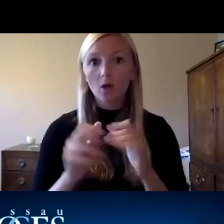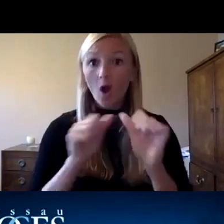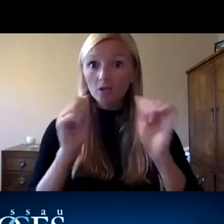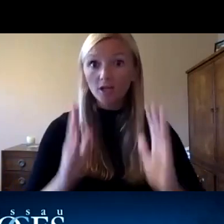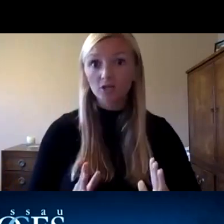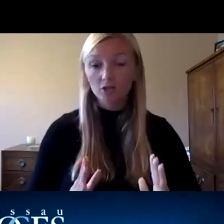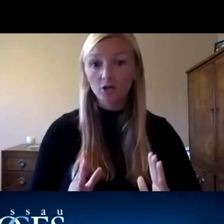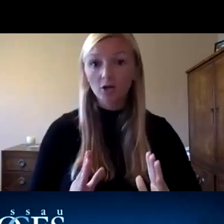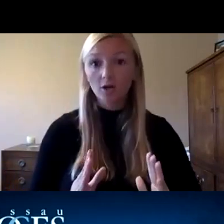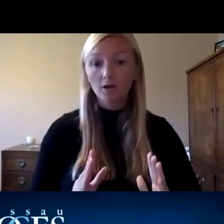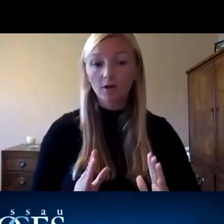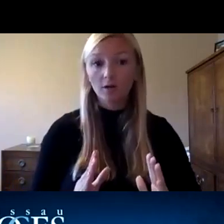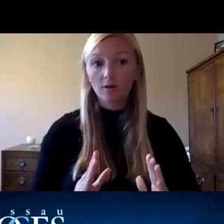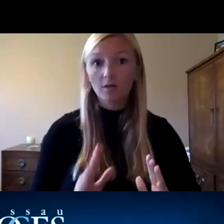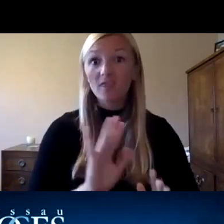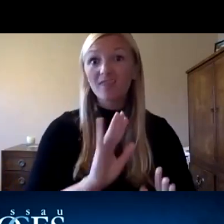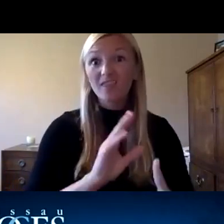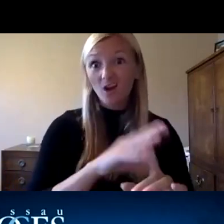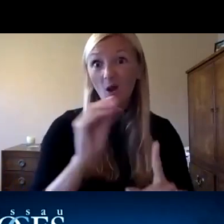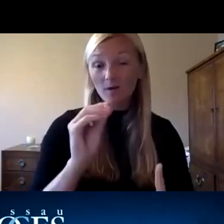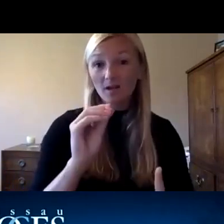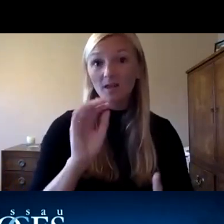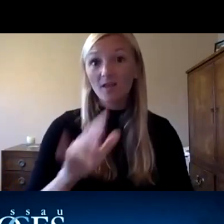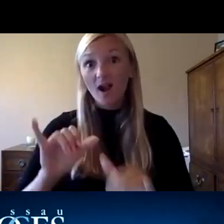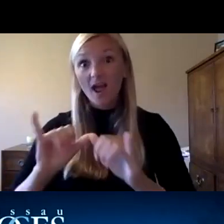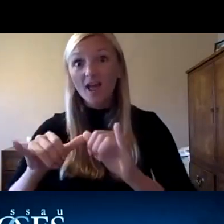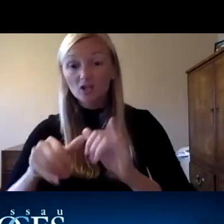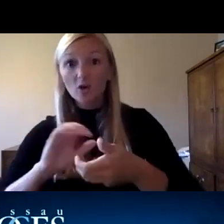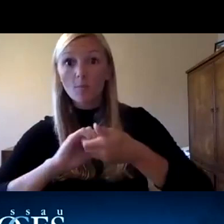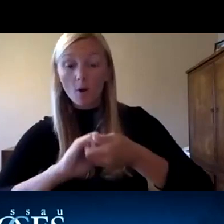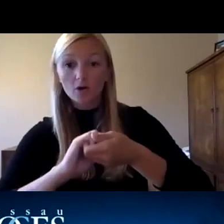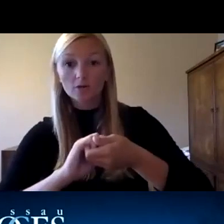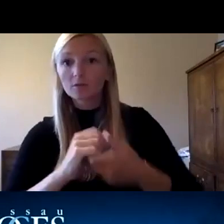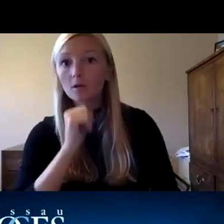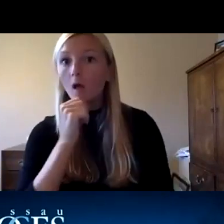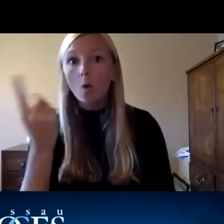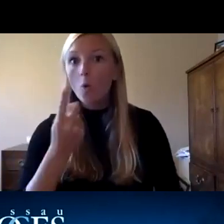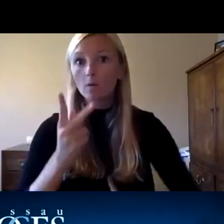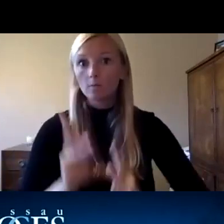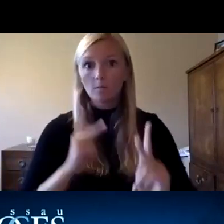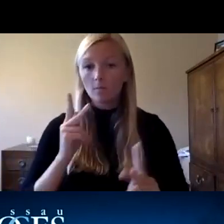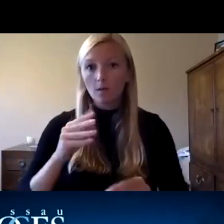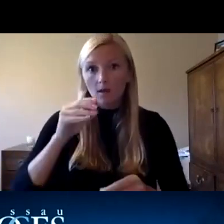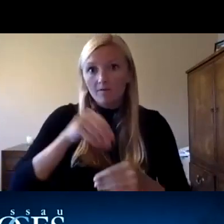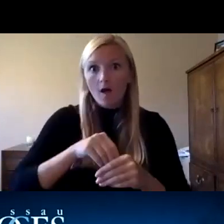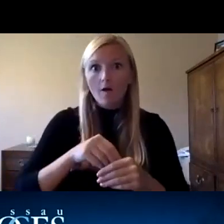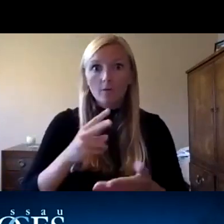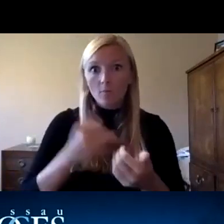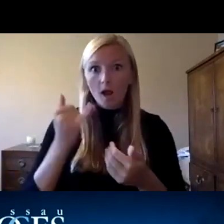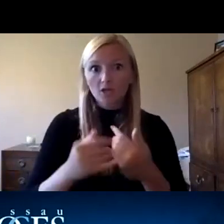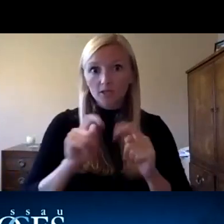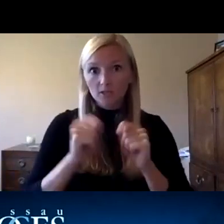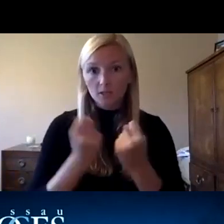firms and you know their their engineering partners are not the only people that are going to be on a project team um